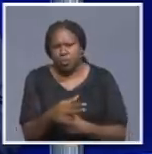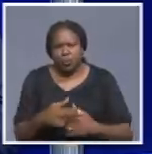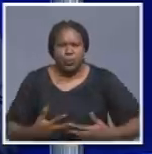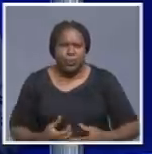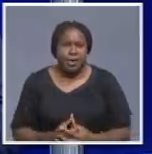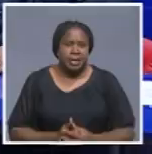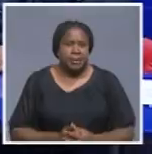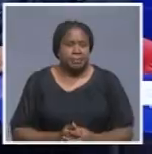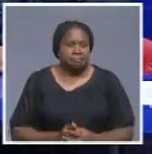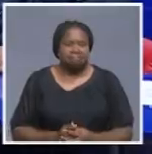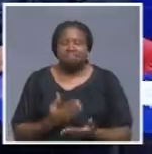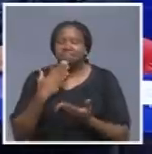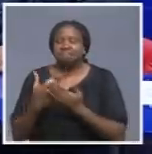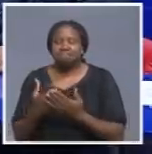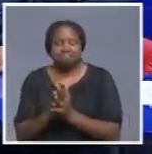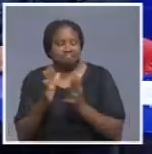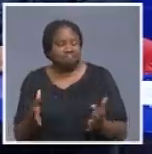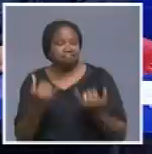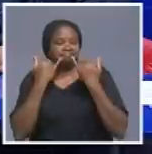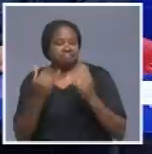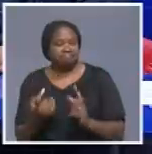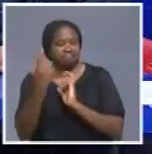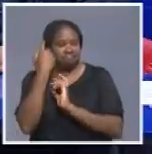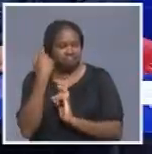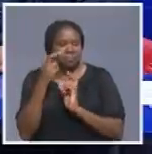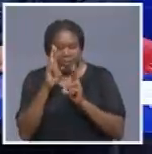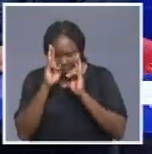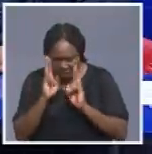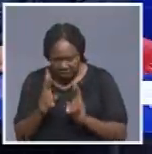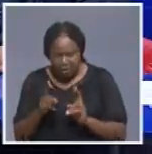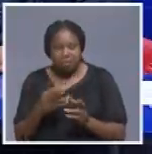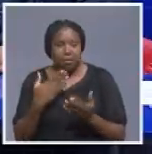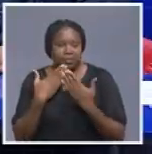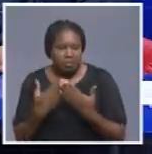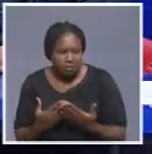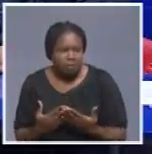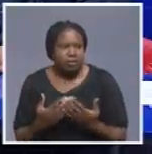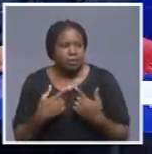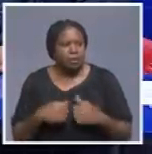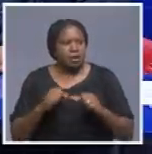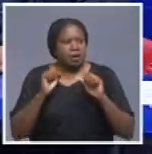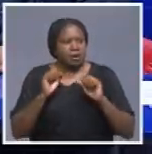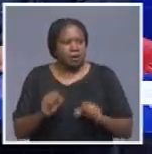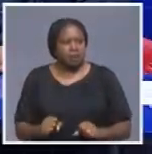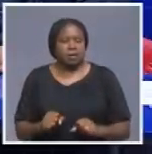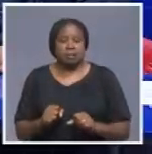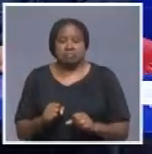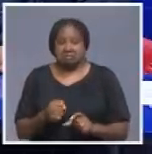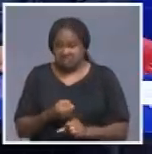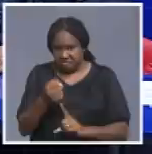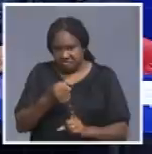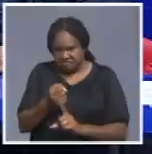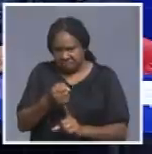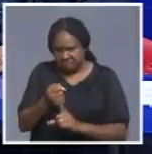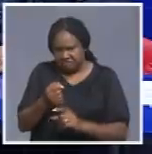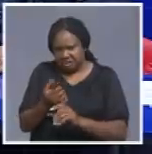Minister, thank you so much for that comment. And we also hope and appreciate the fact that we can at least overcome this as